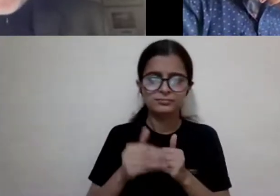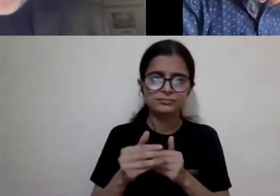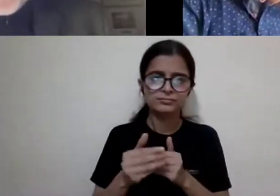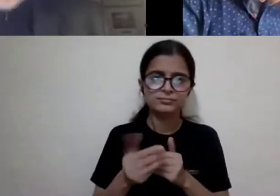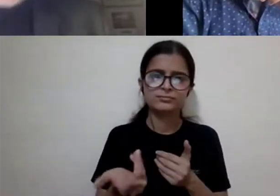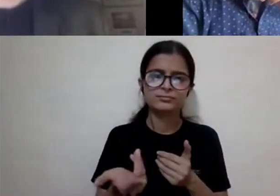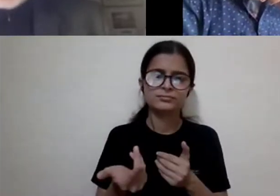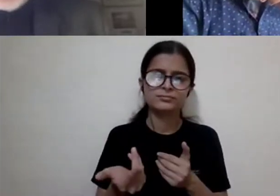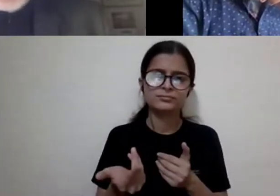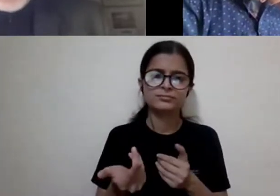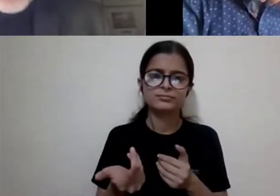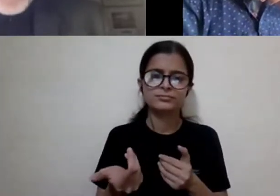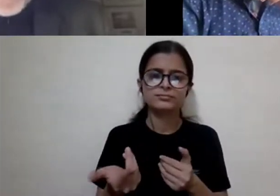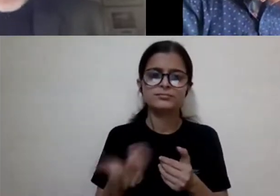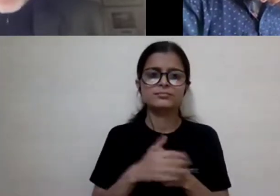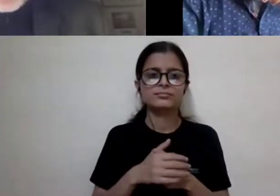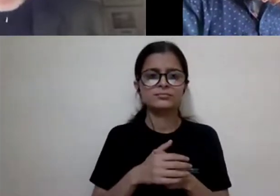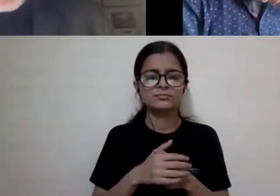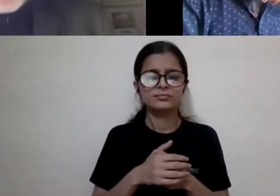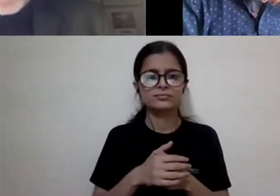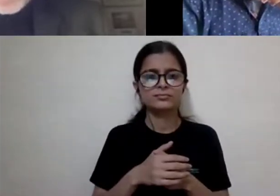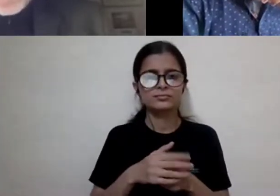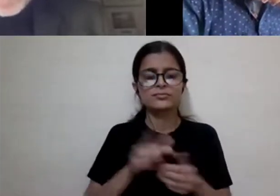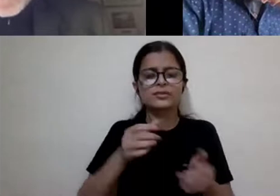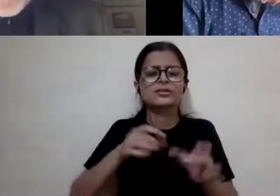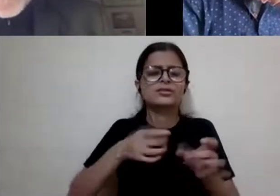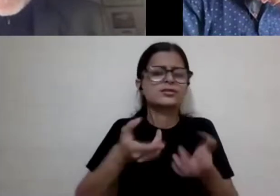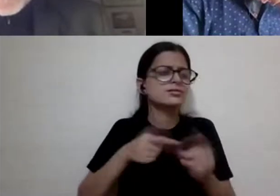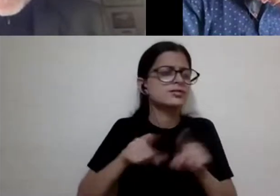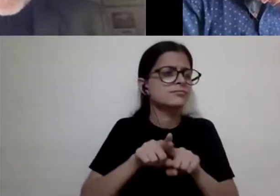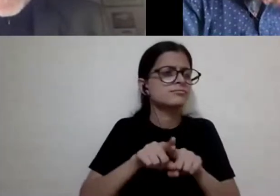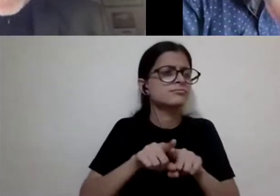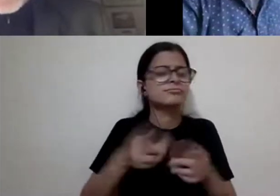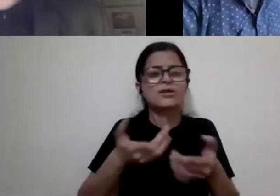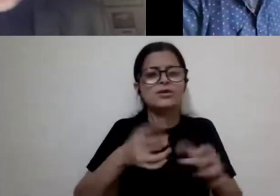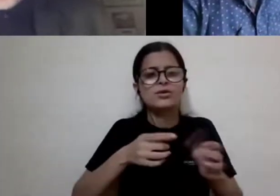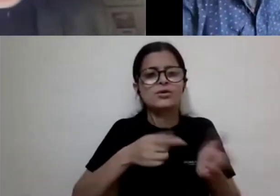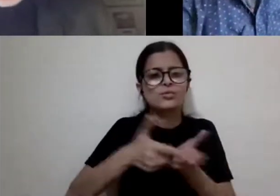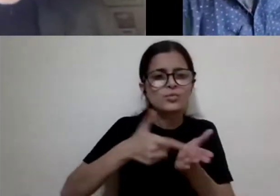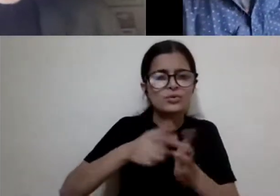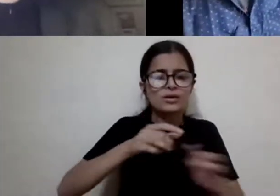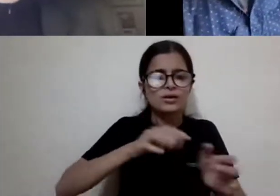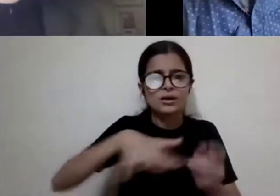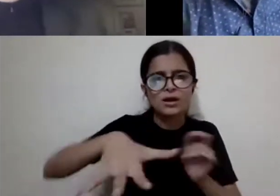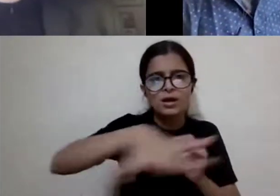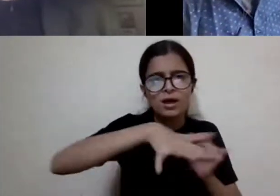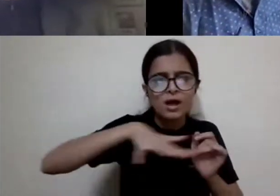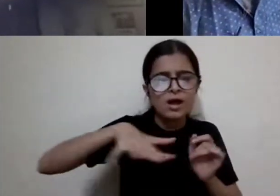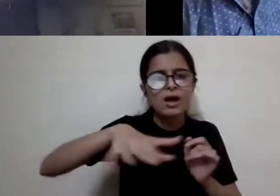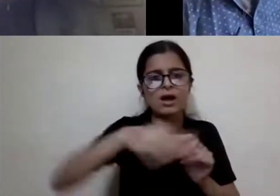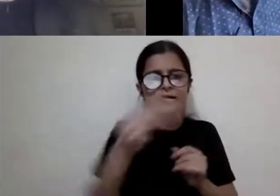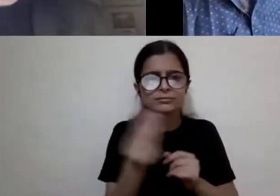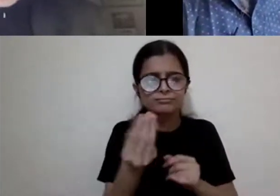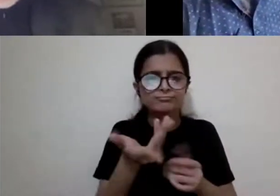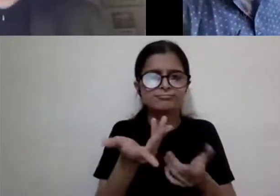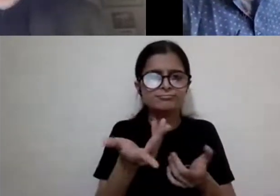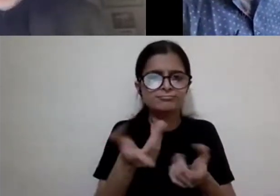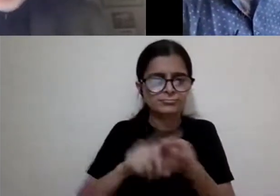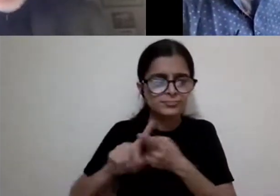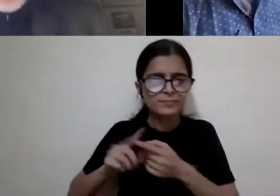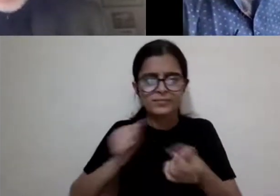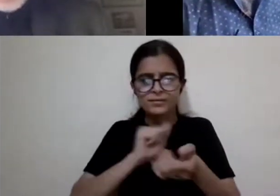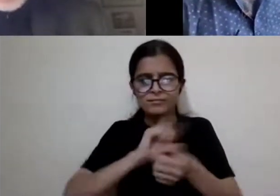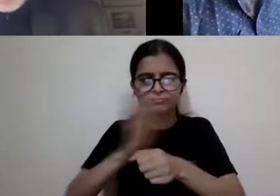New York in the mountains, in a very rural area. I've been here for a year and a half now, basically because of the pandemic,